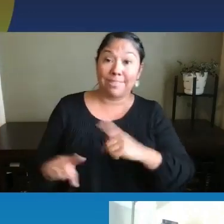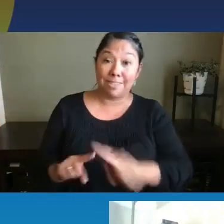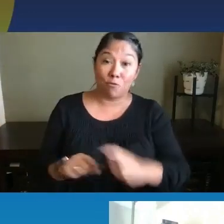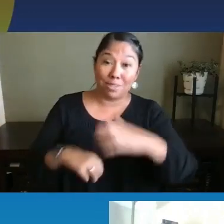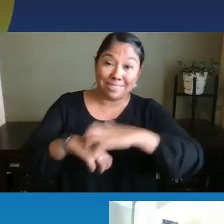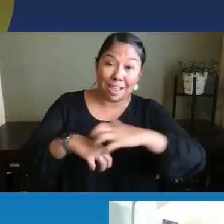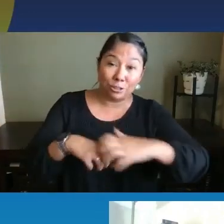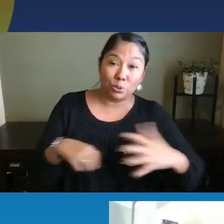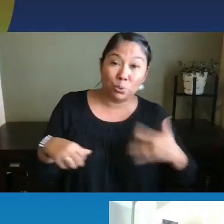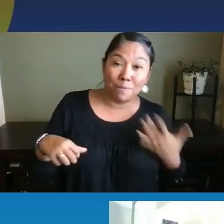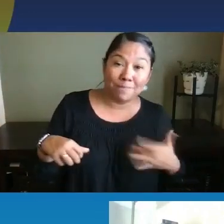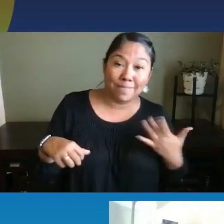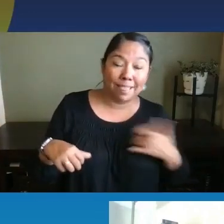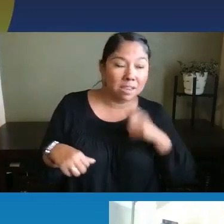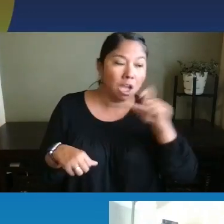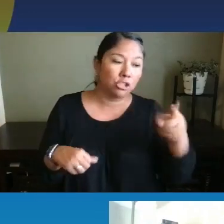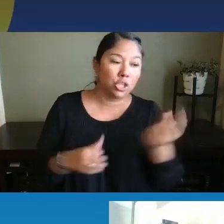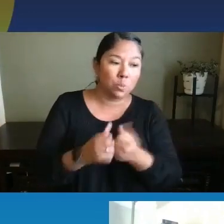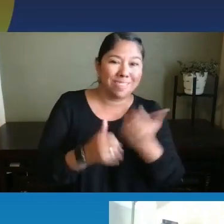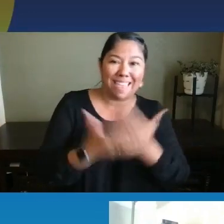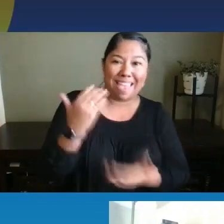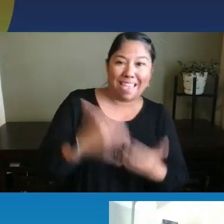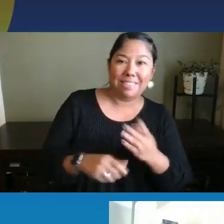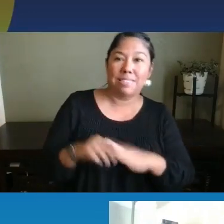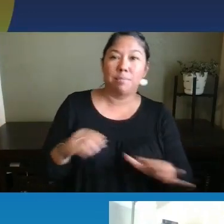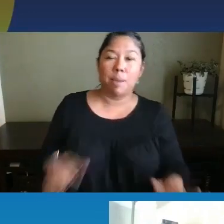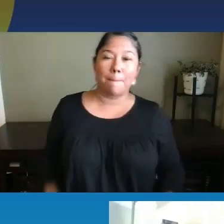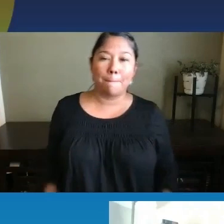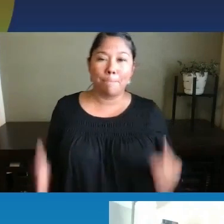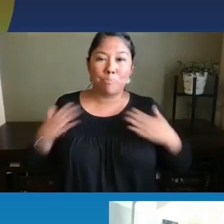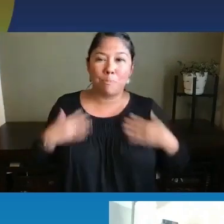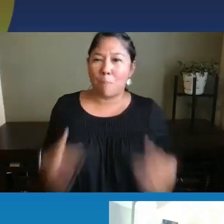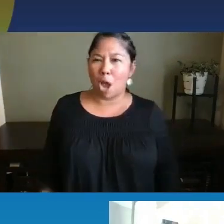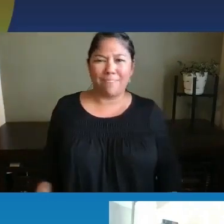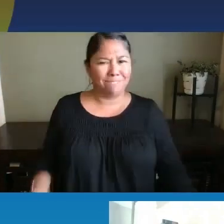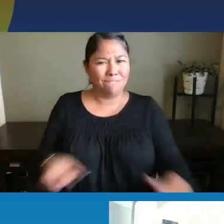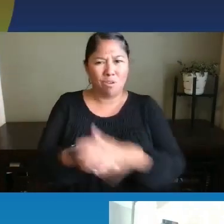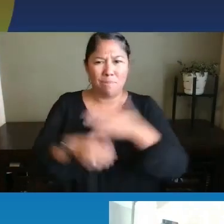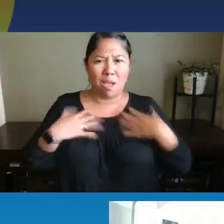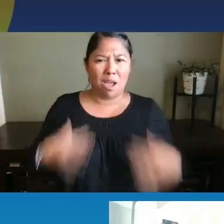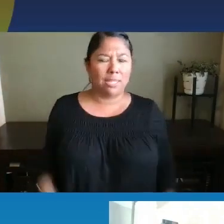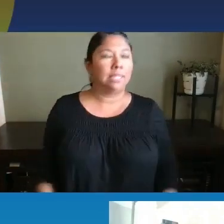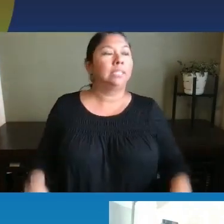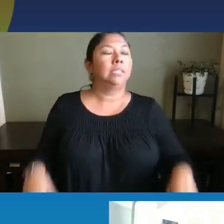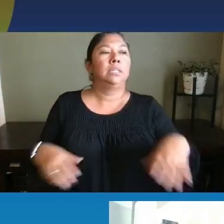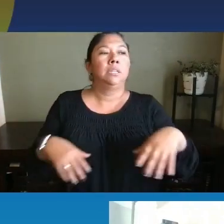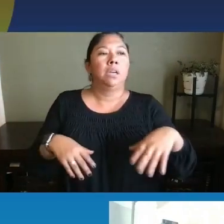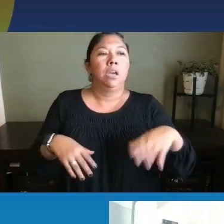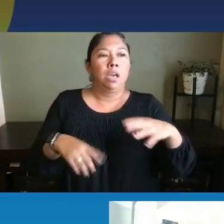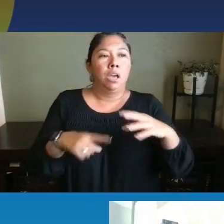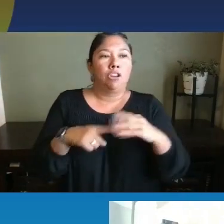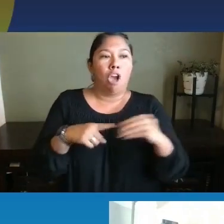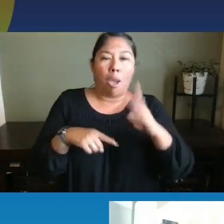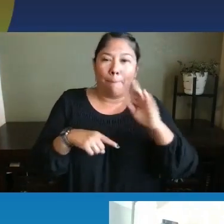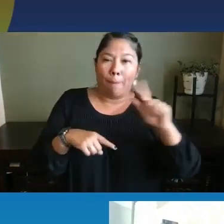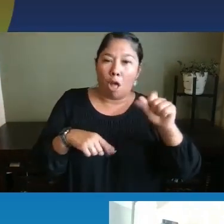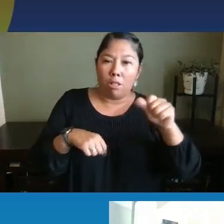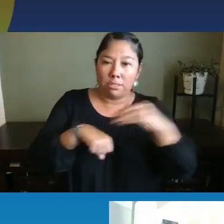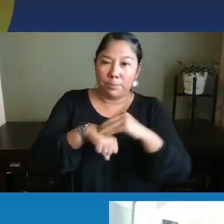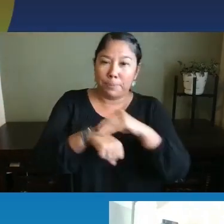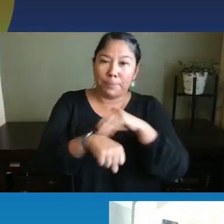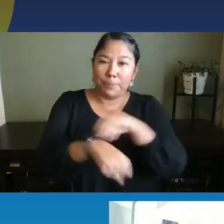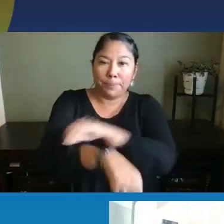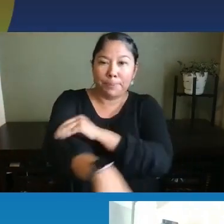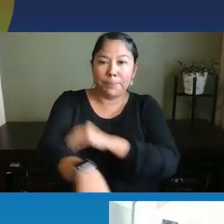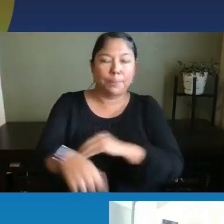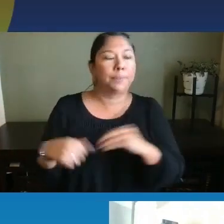feel and not just in their hands, but all on their body. Rubbing cotton balls or course washcloths or different textures against their skin, just